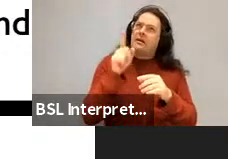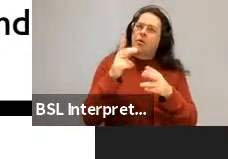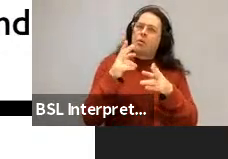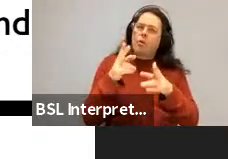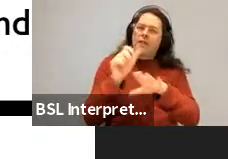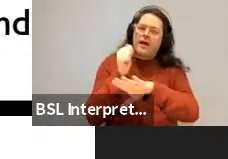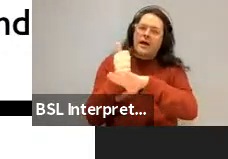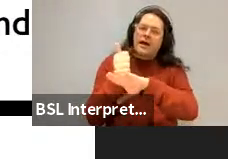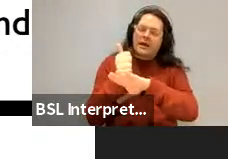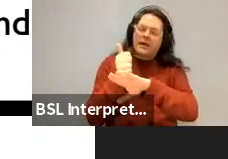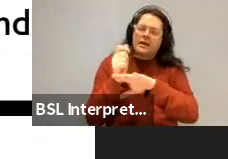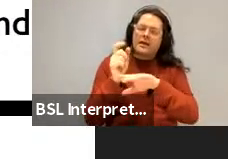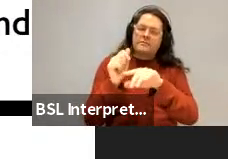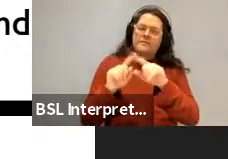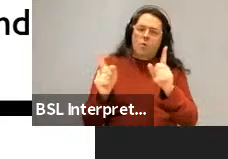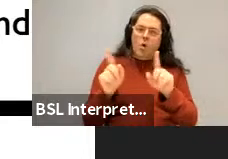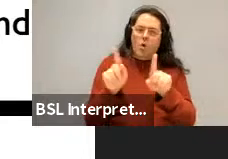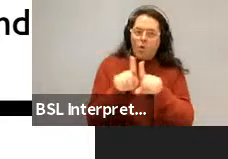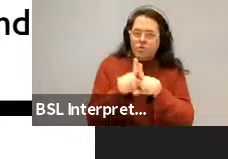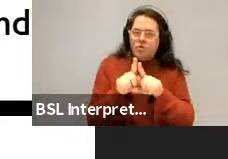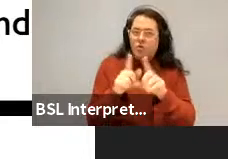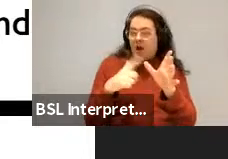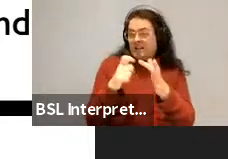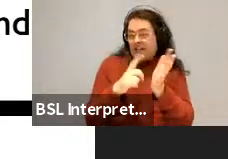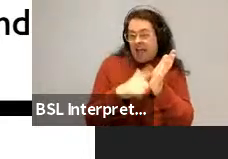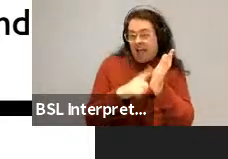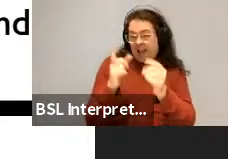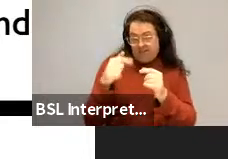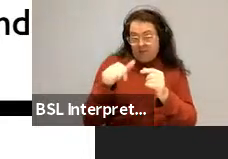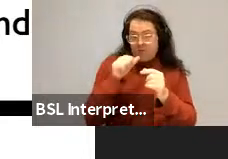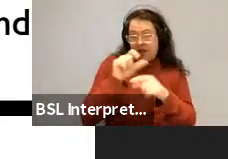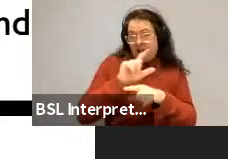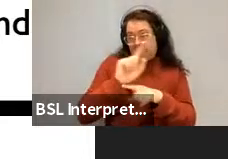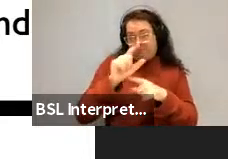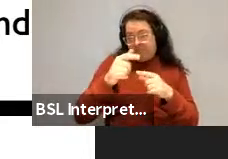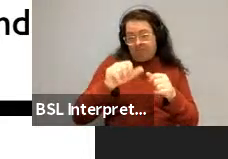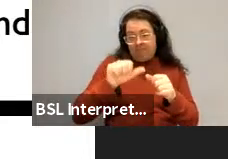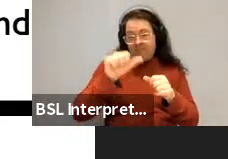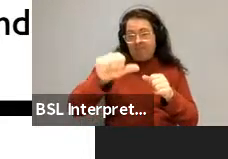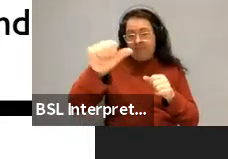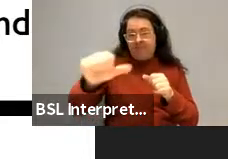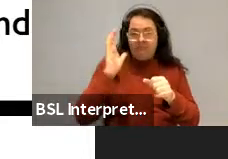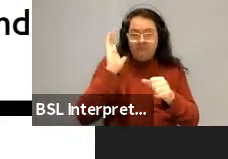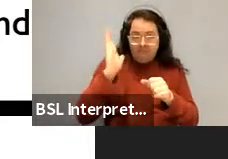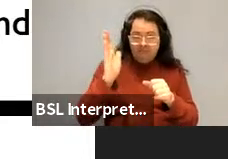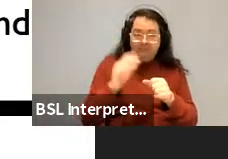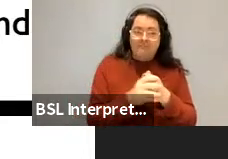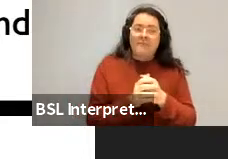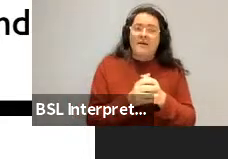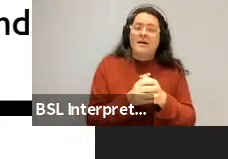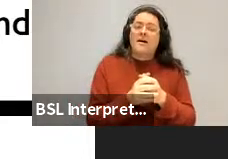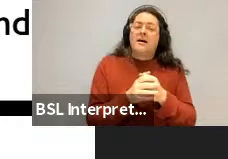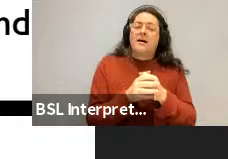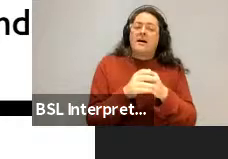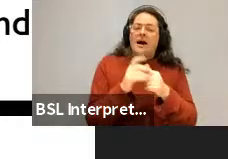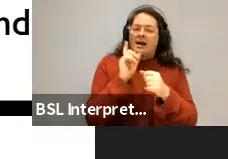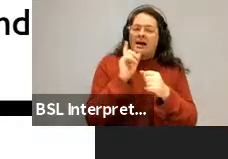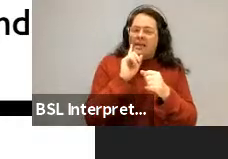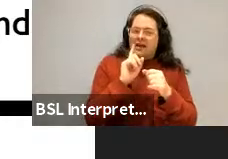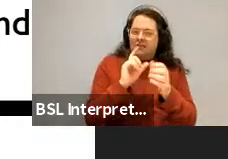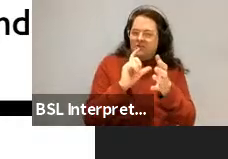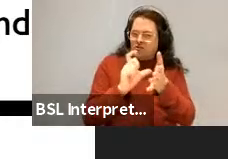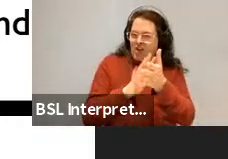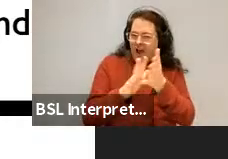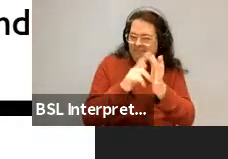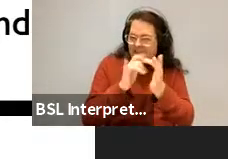part of Adele's, you know, she can tell you, um, other people have maybe that, you know, it's certainly a Rui Chavez's research, uh, in some sense. And so,